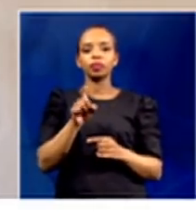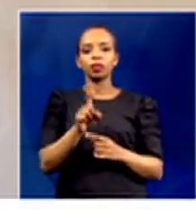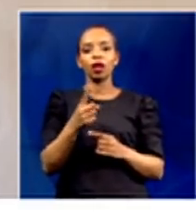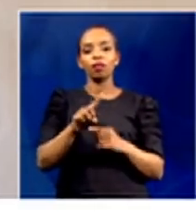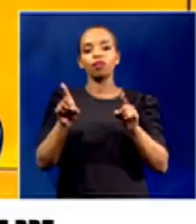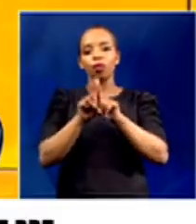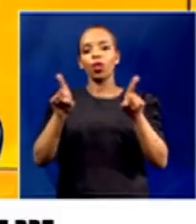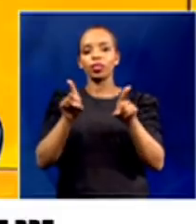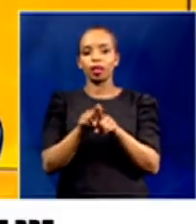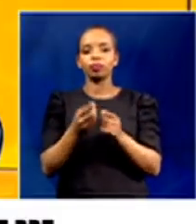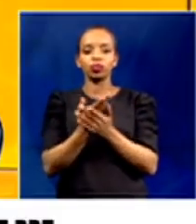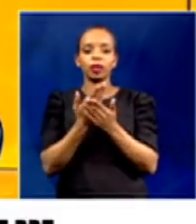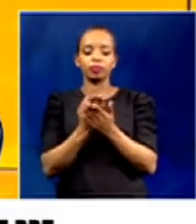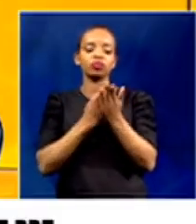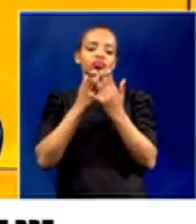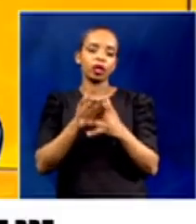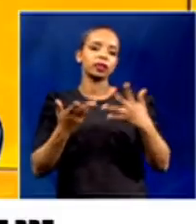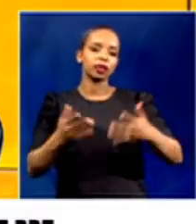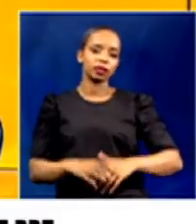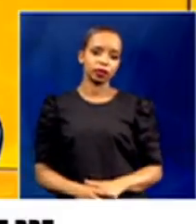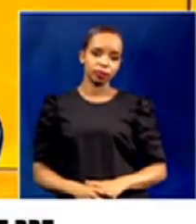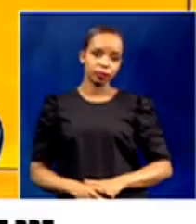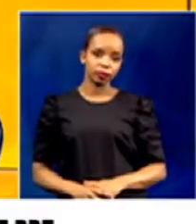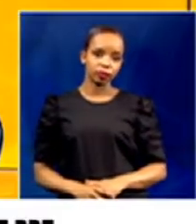to be able to progress. Thank you, Mr. Dullaby. Mr. Manuel, very briefly.